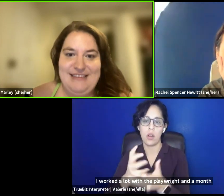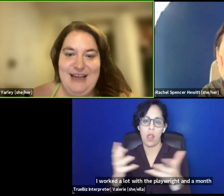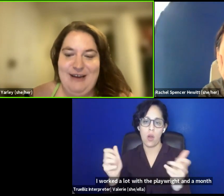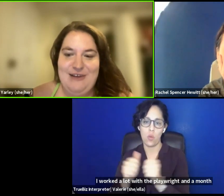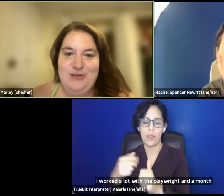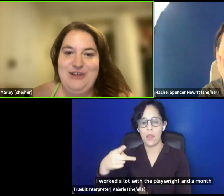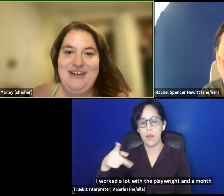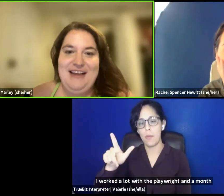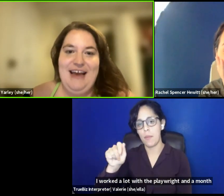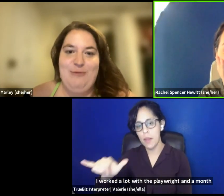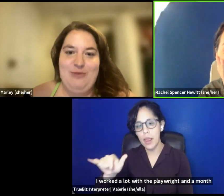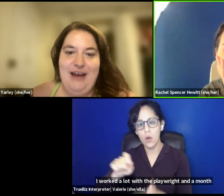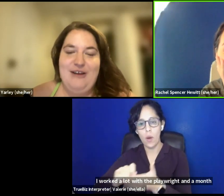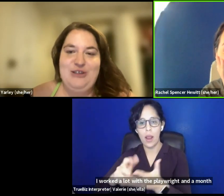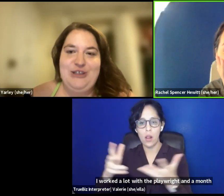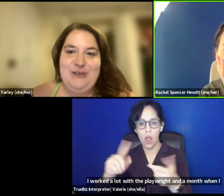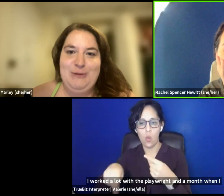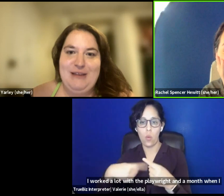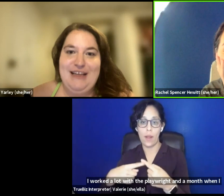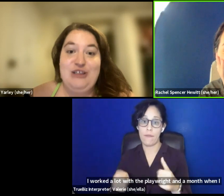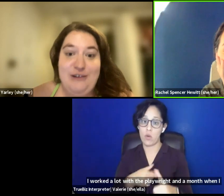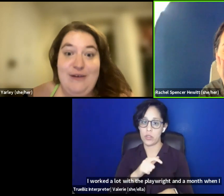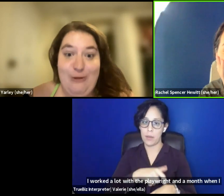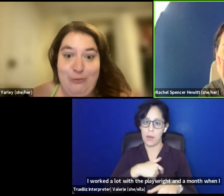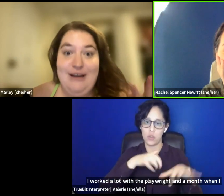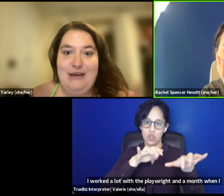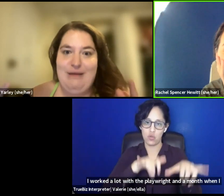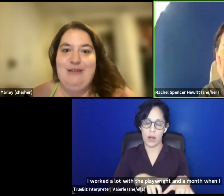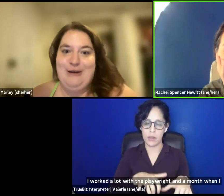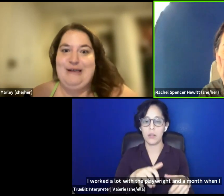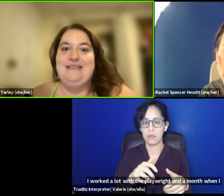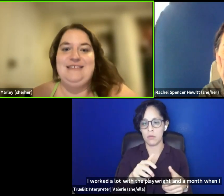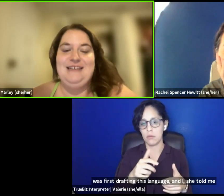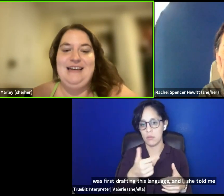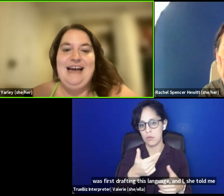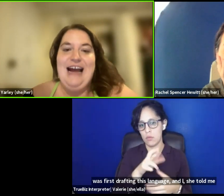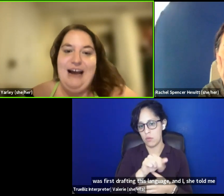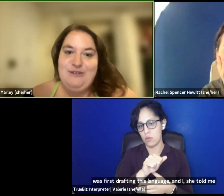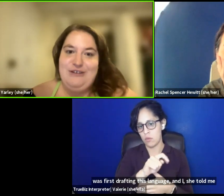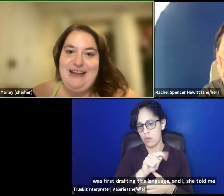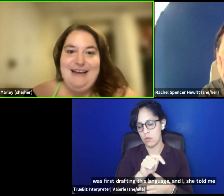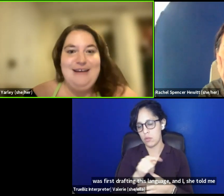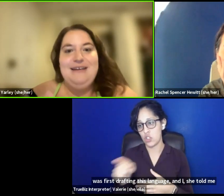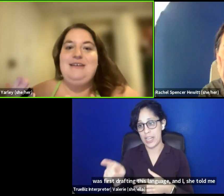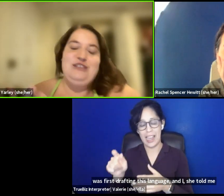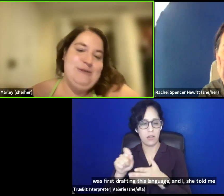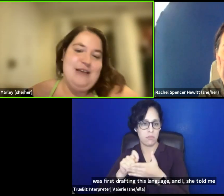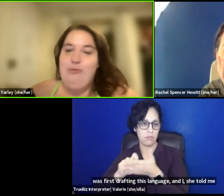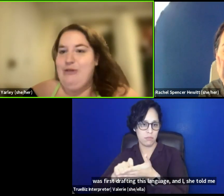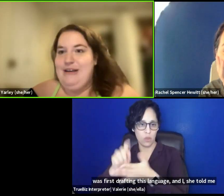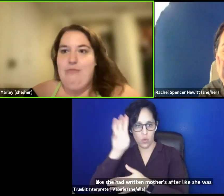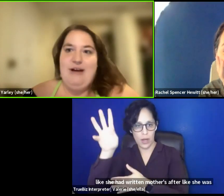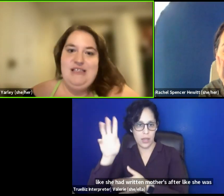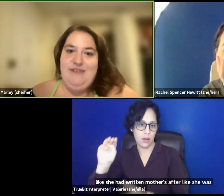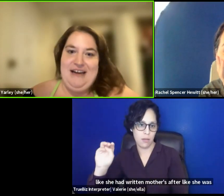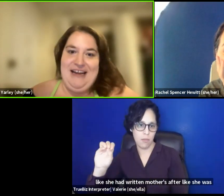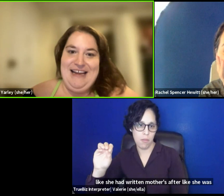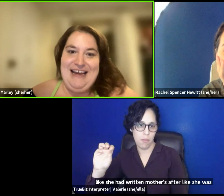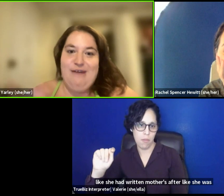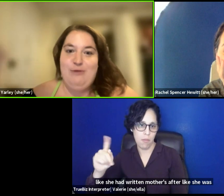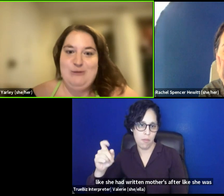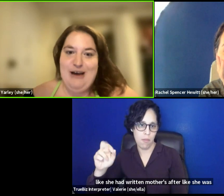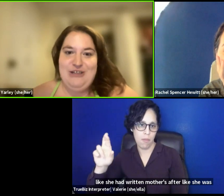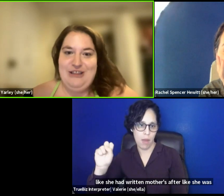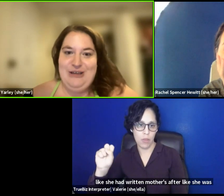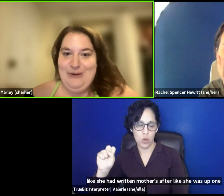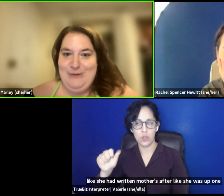drafting this language. And I, she told me like she had written mothers after like, she was up one night breastfeeding